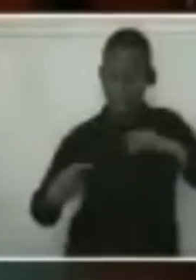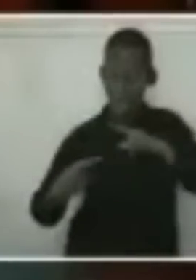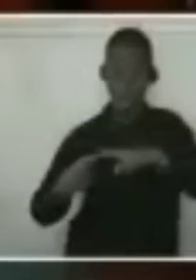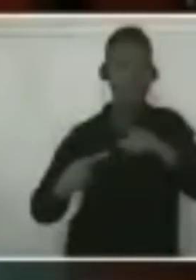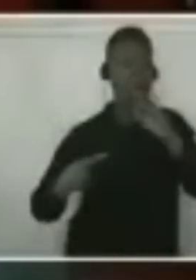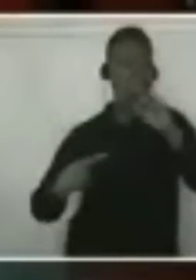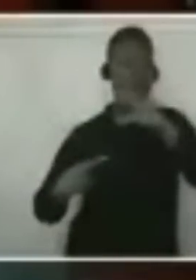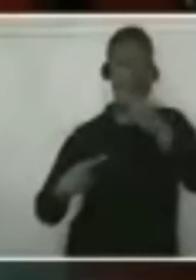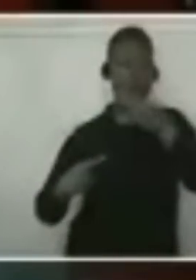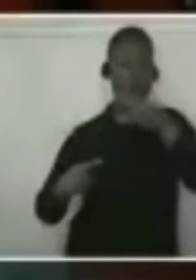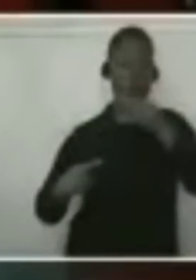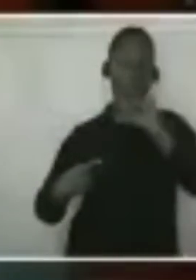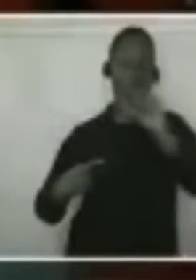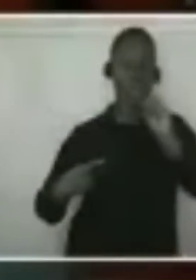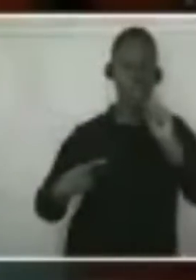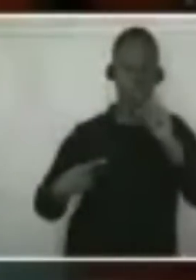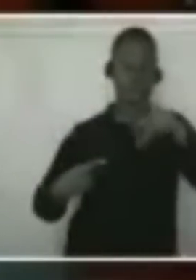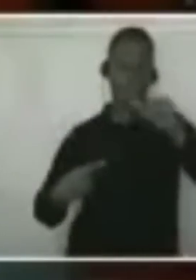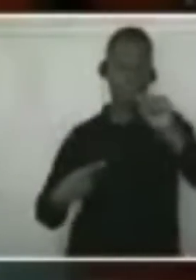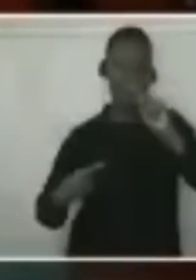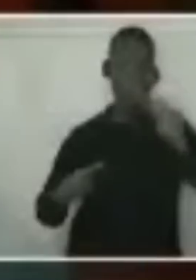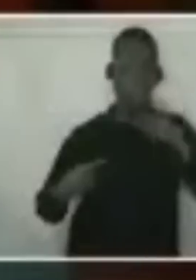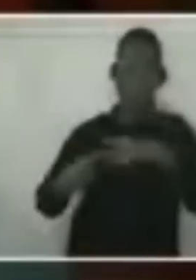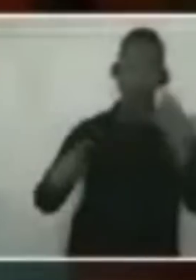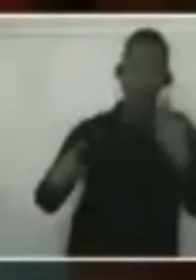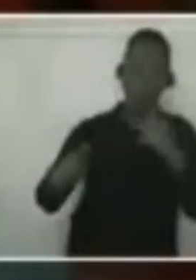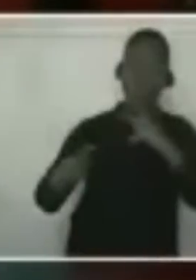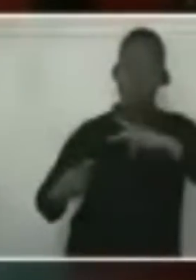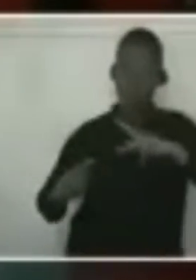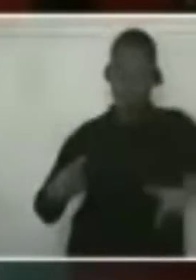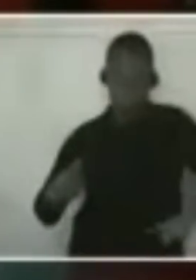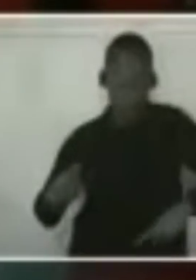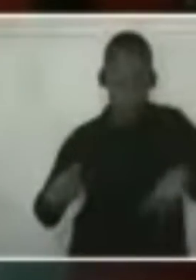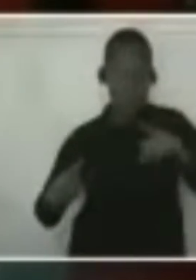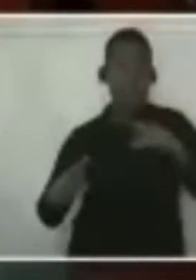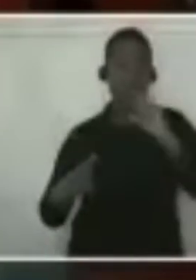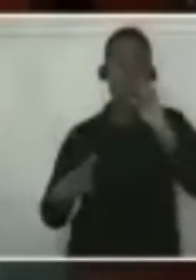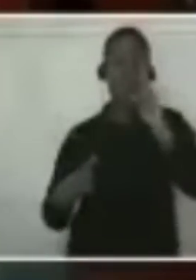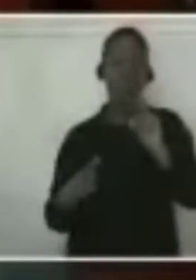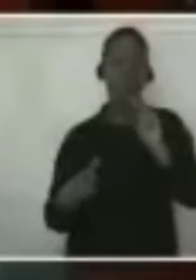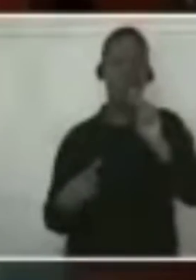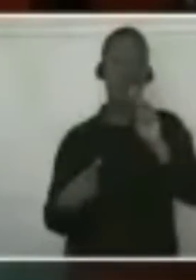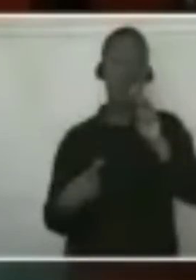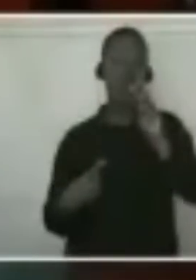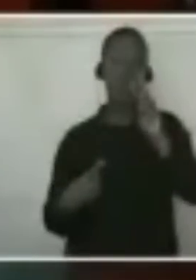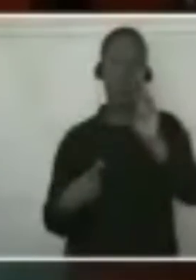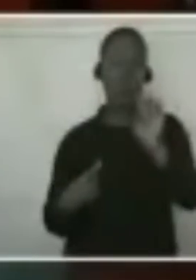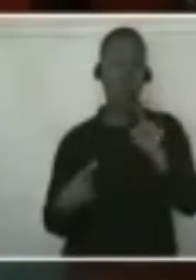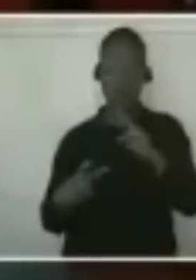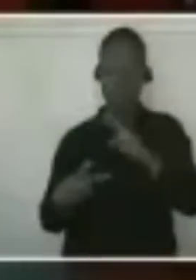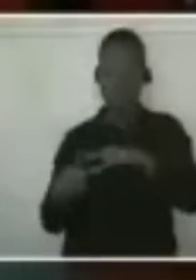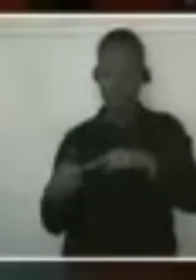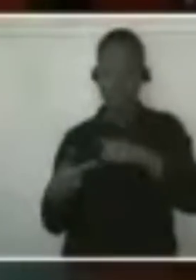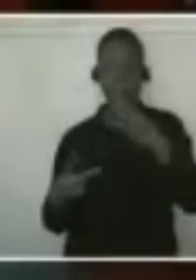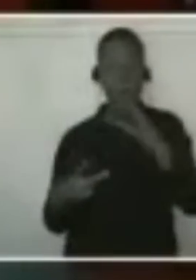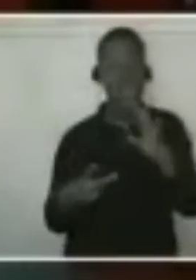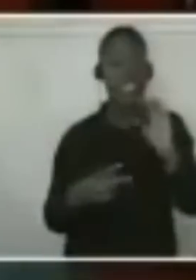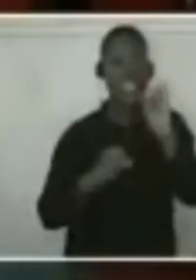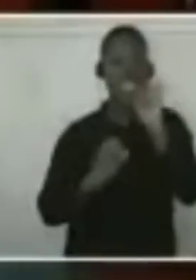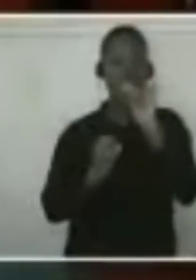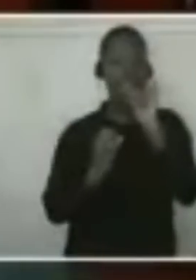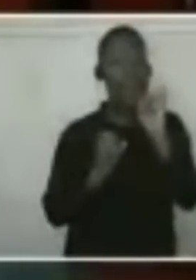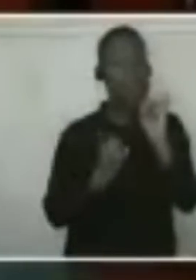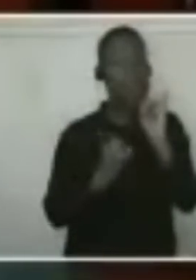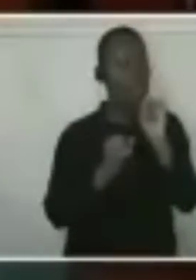Here's the figures. 88% of those 11,000 people would vote for Chris